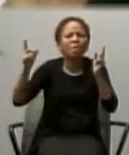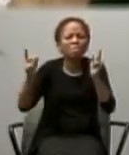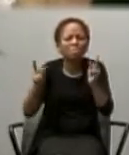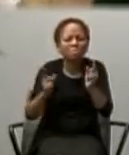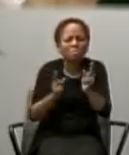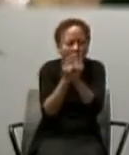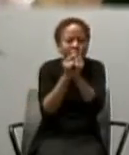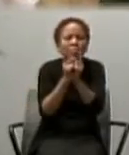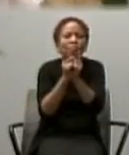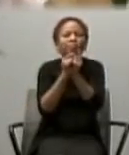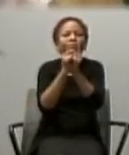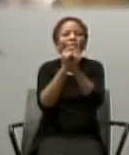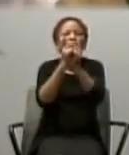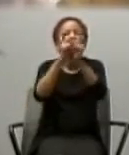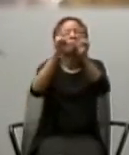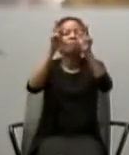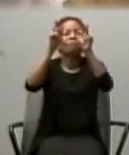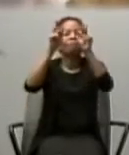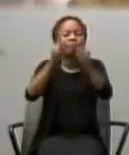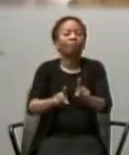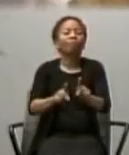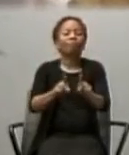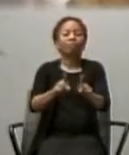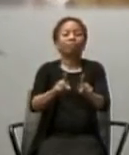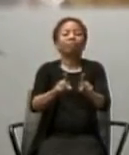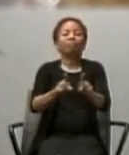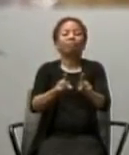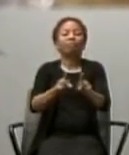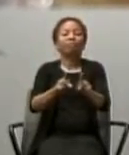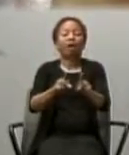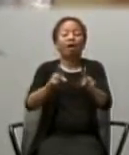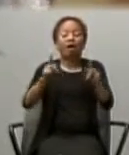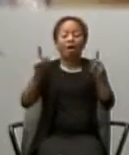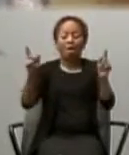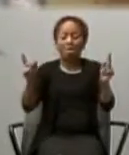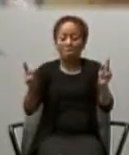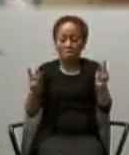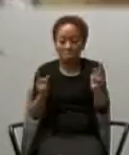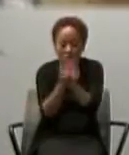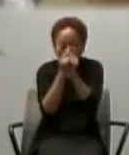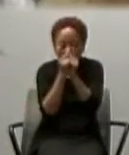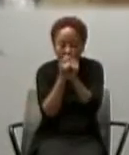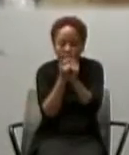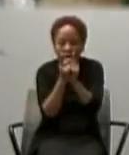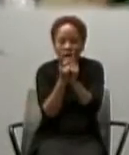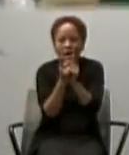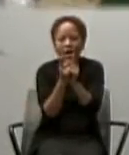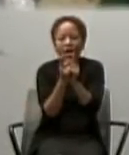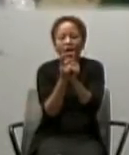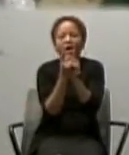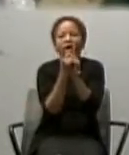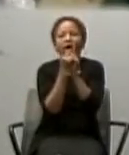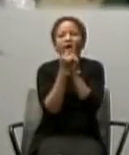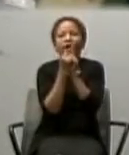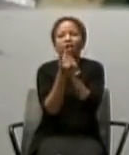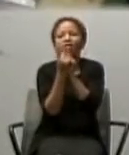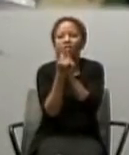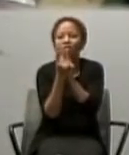And encountering this person makes all the difference.